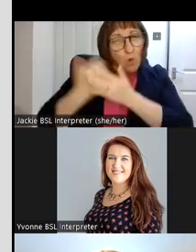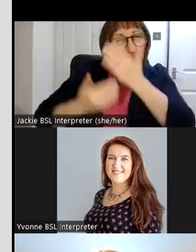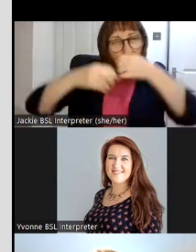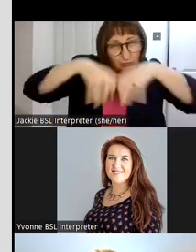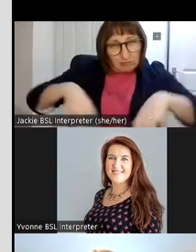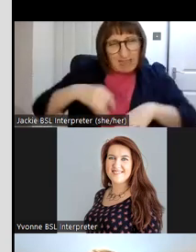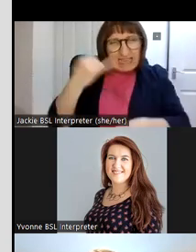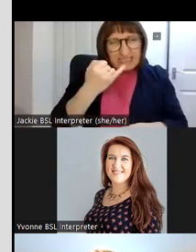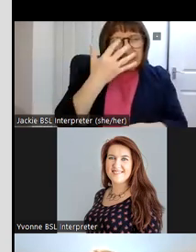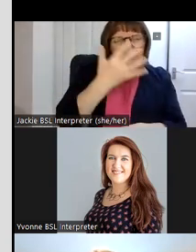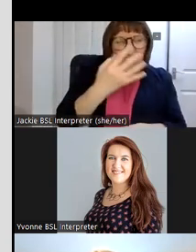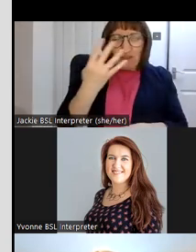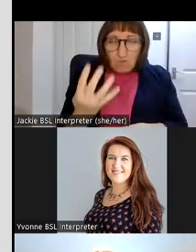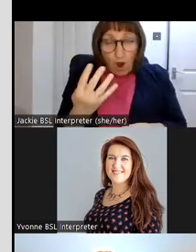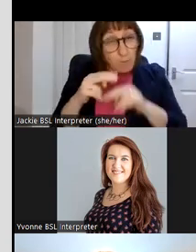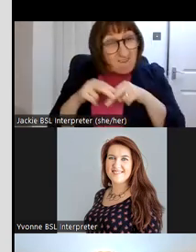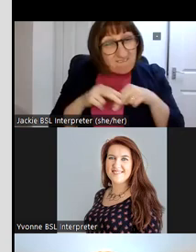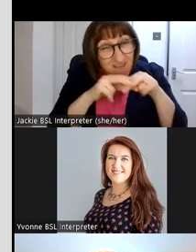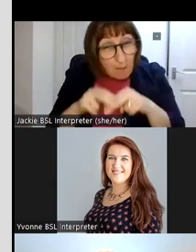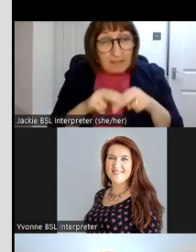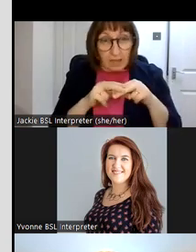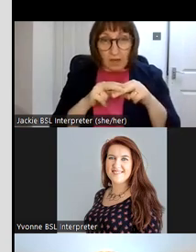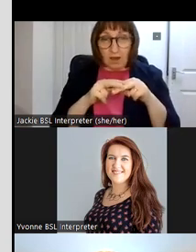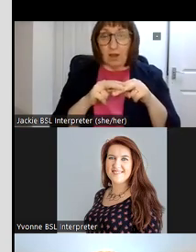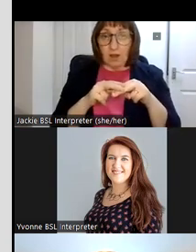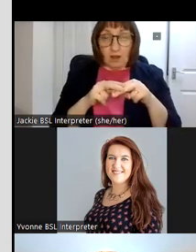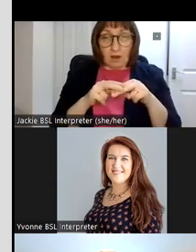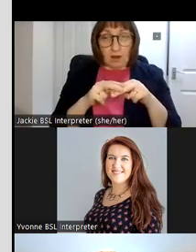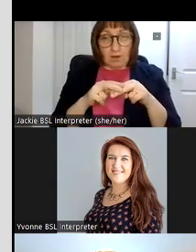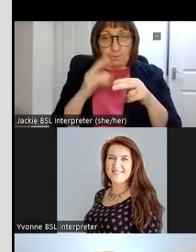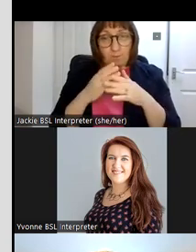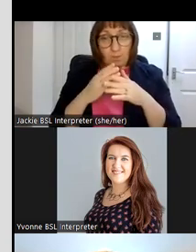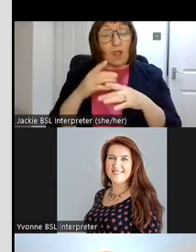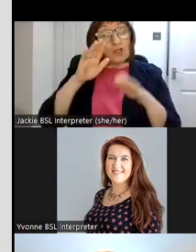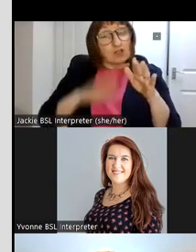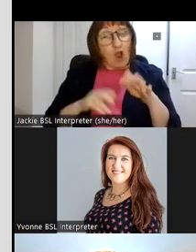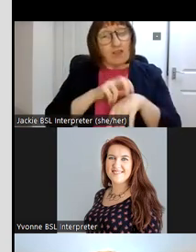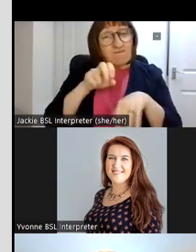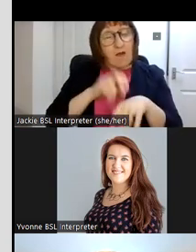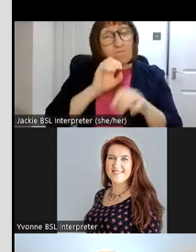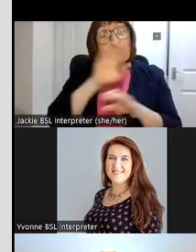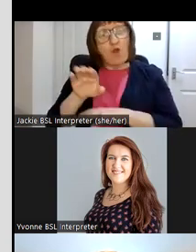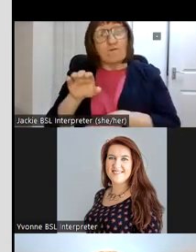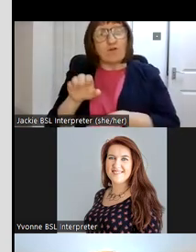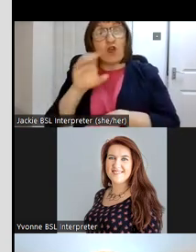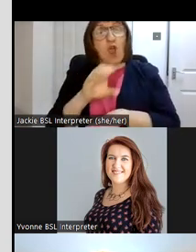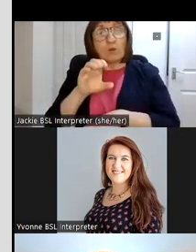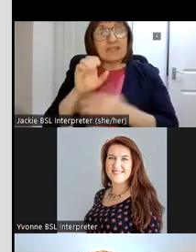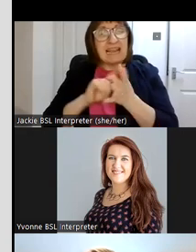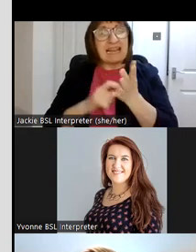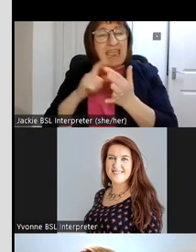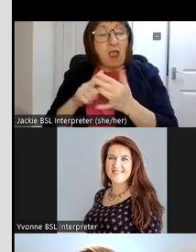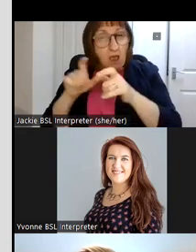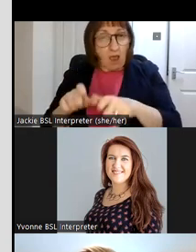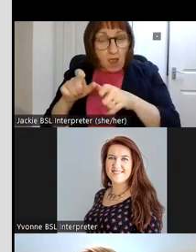1654 of a family who left um the south of ireland and moved to clare and it even dated